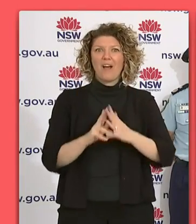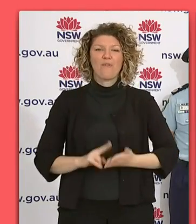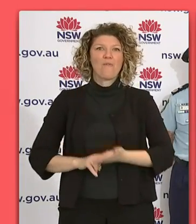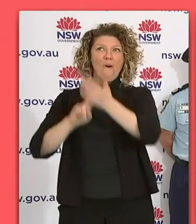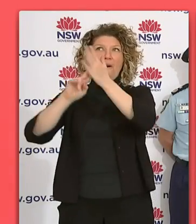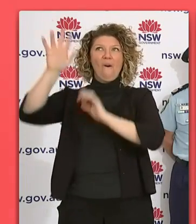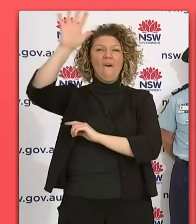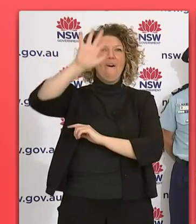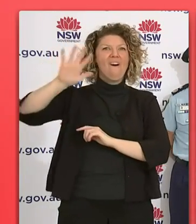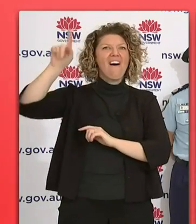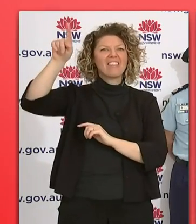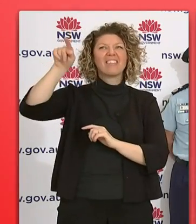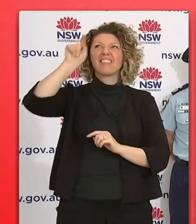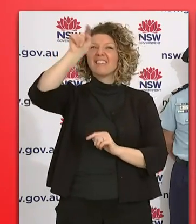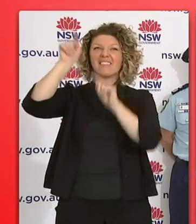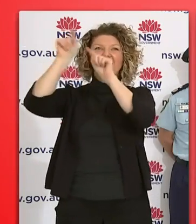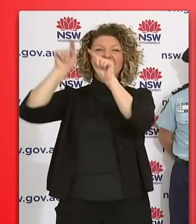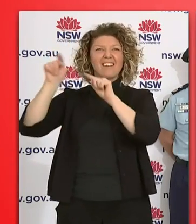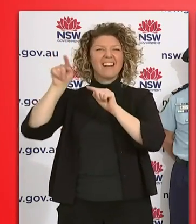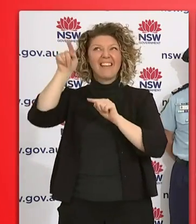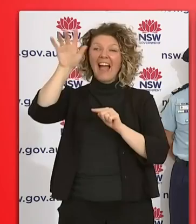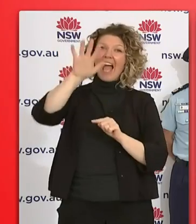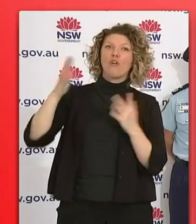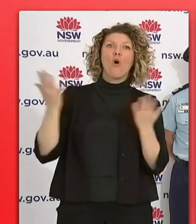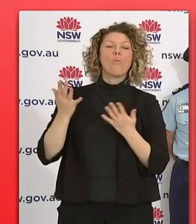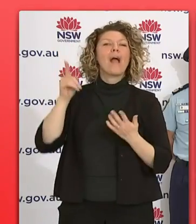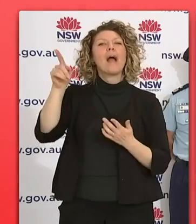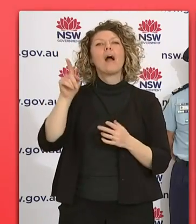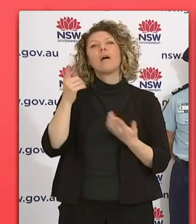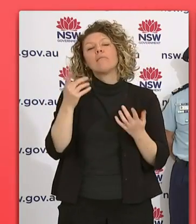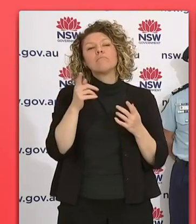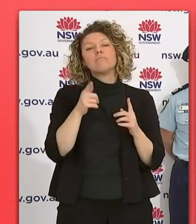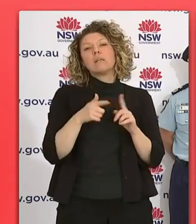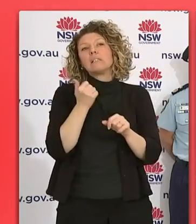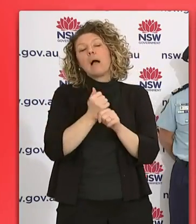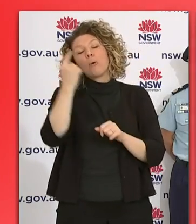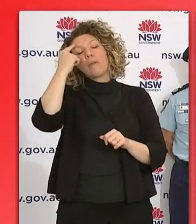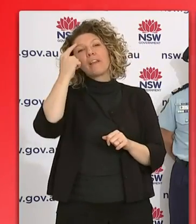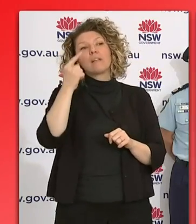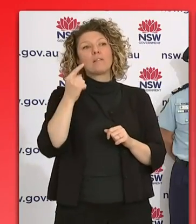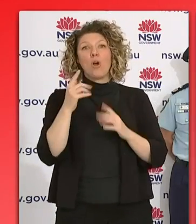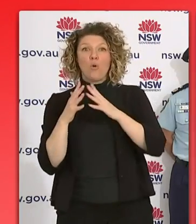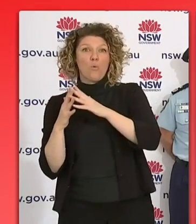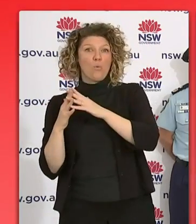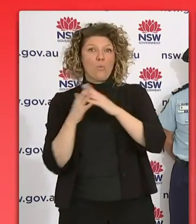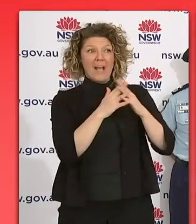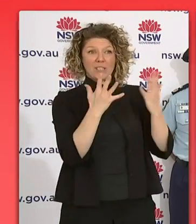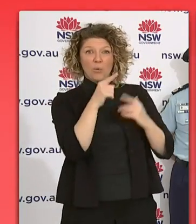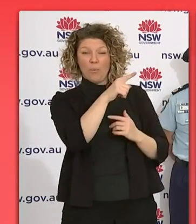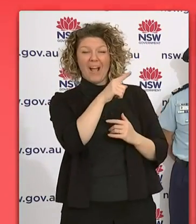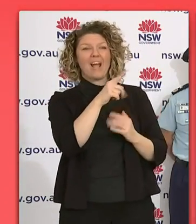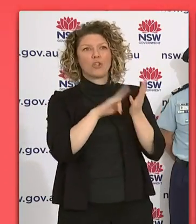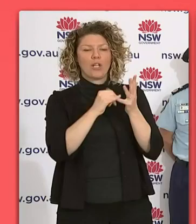townships and towns that we're talking about are principally places, for example, like Walgut. Walgut probably has about